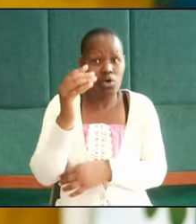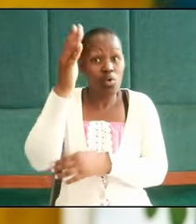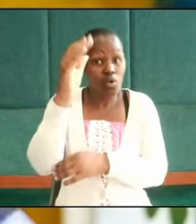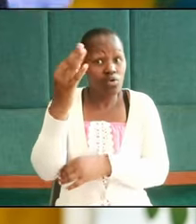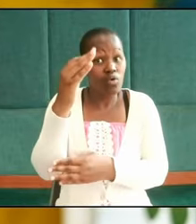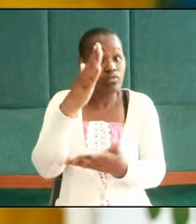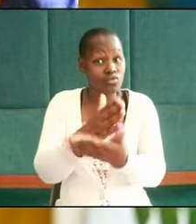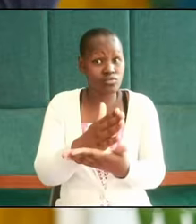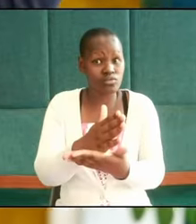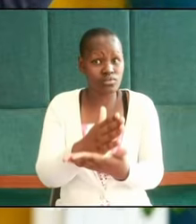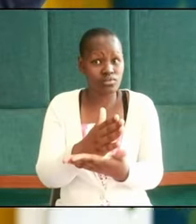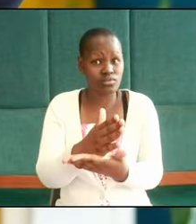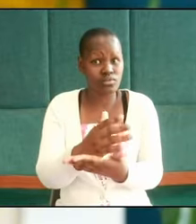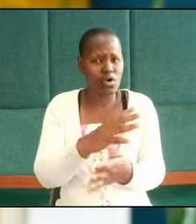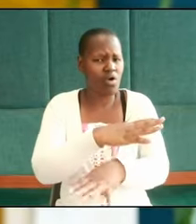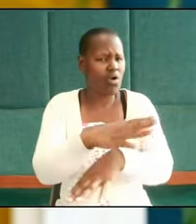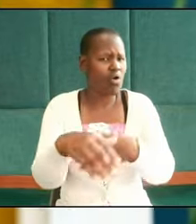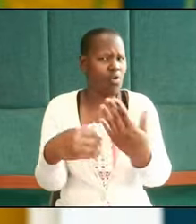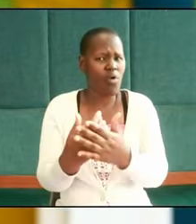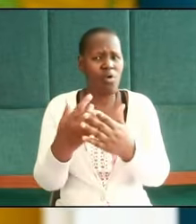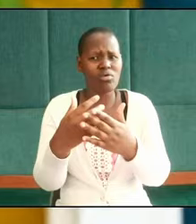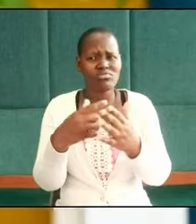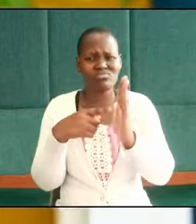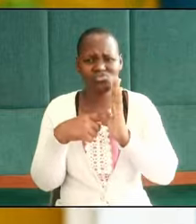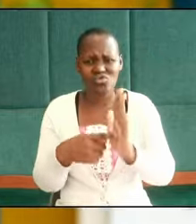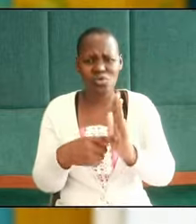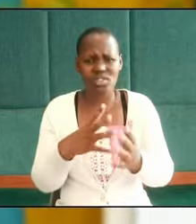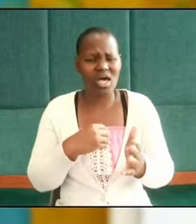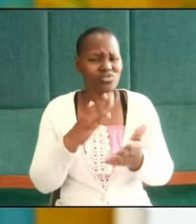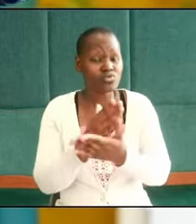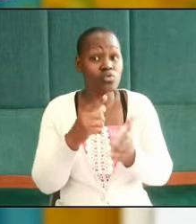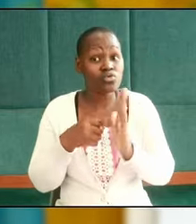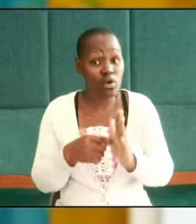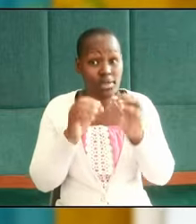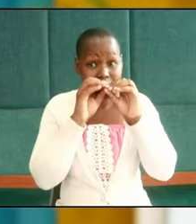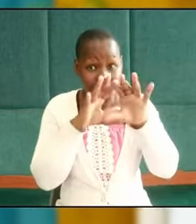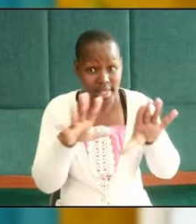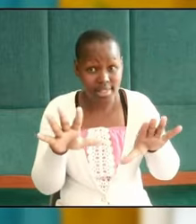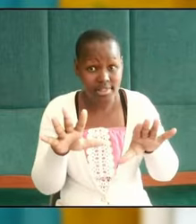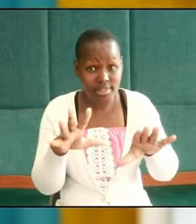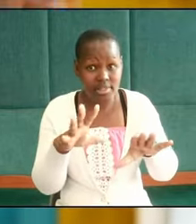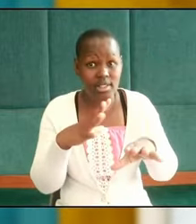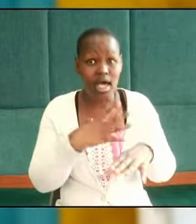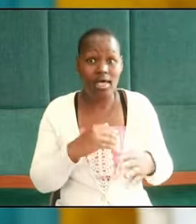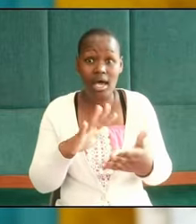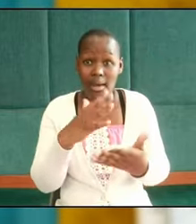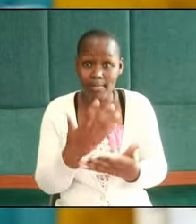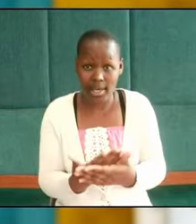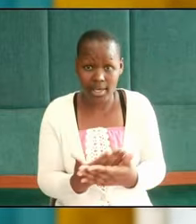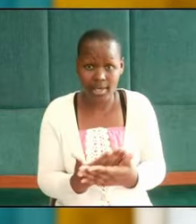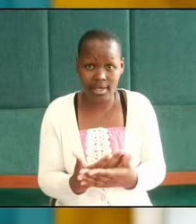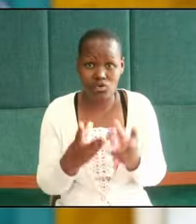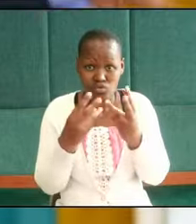God of truth all science and true science are a blessing and when we apply them we